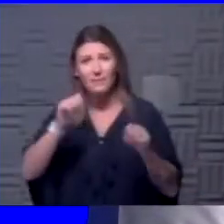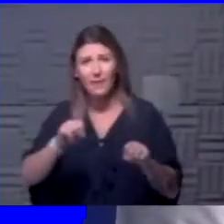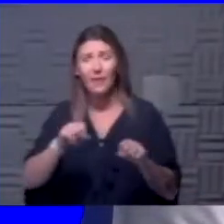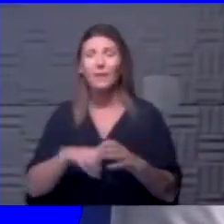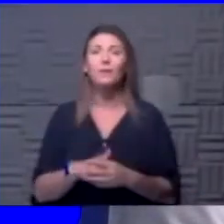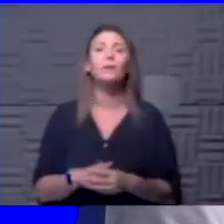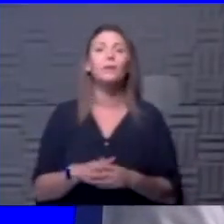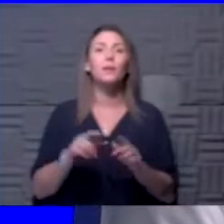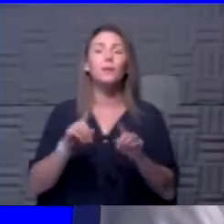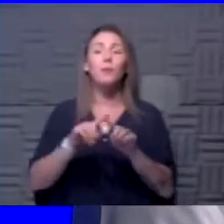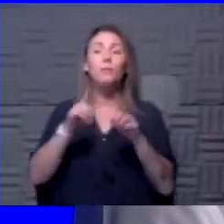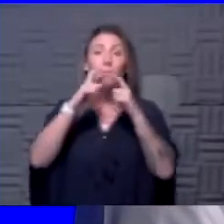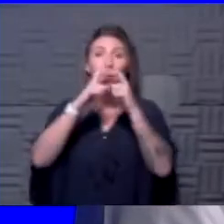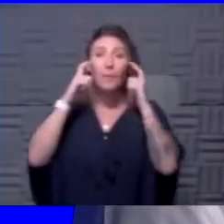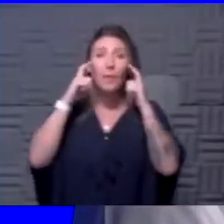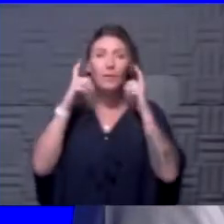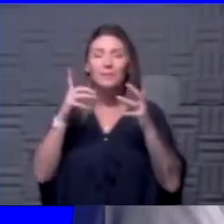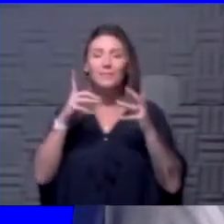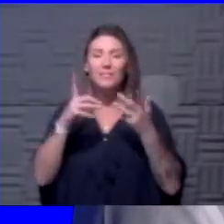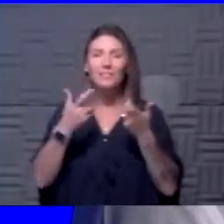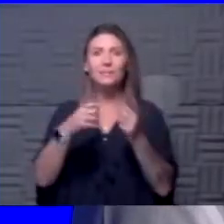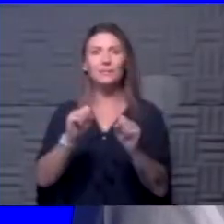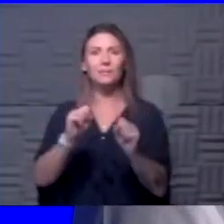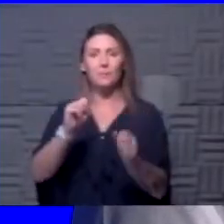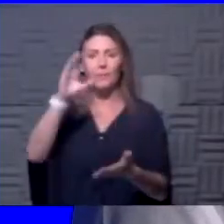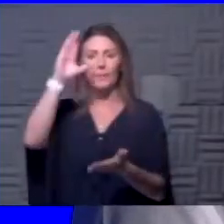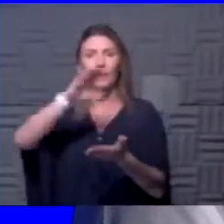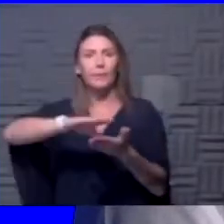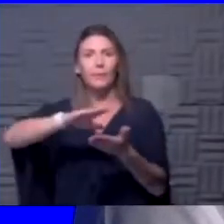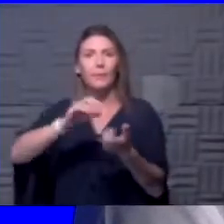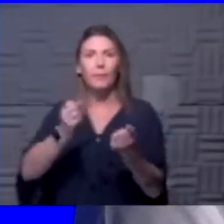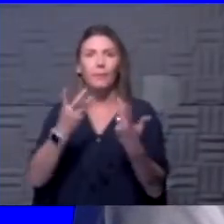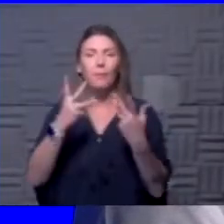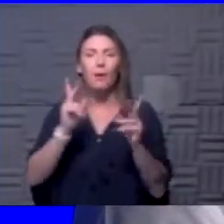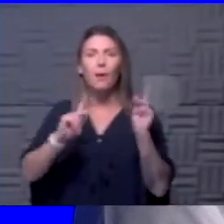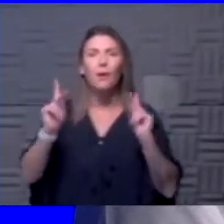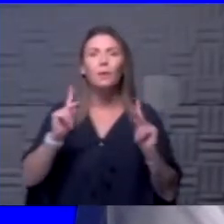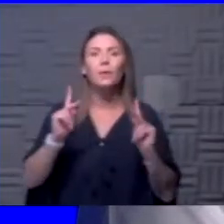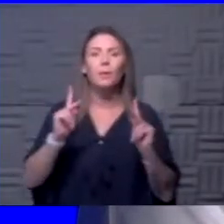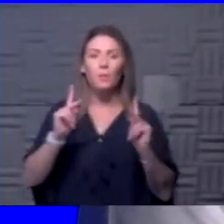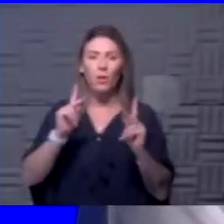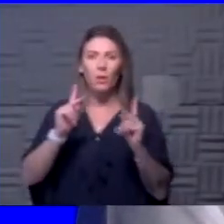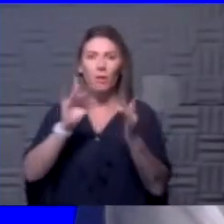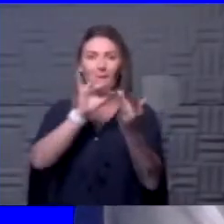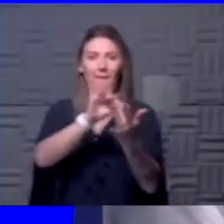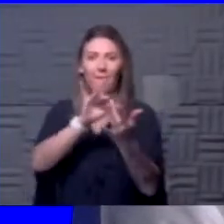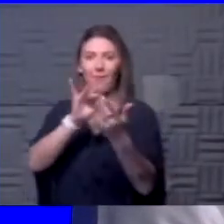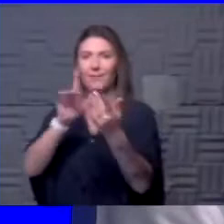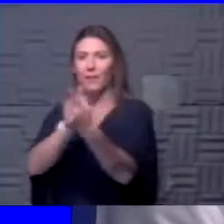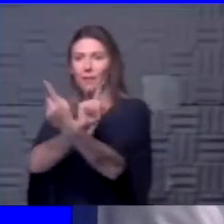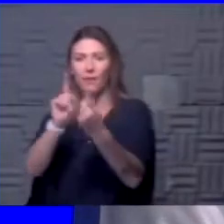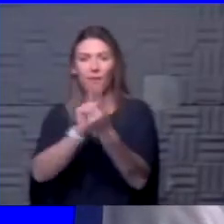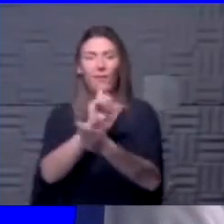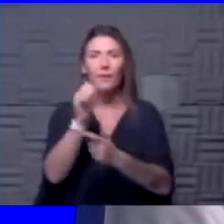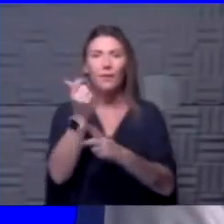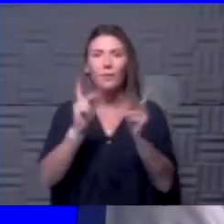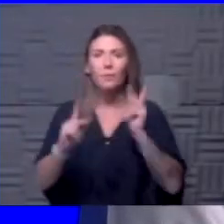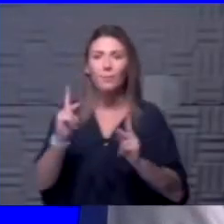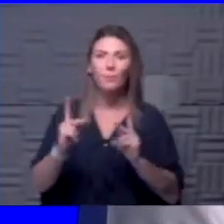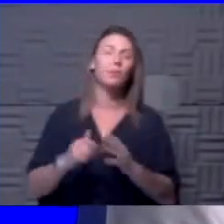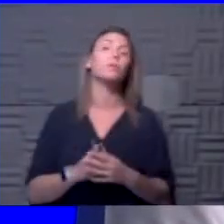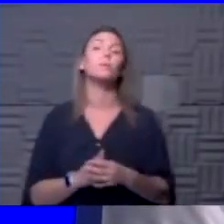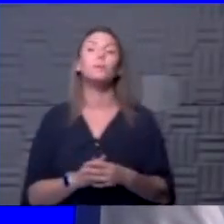masking, but it's really an attempt to reduce the amount of people that are in contact with other people and have